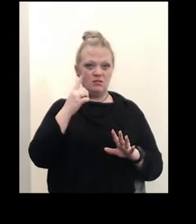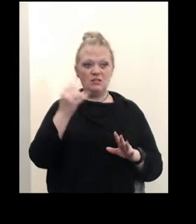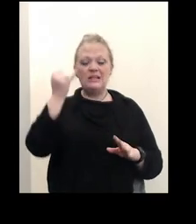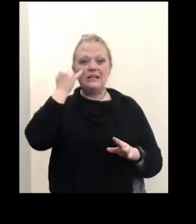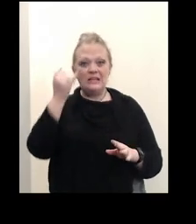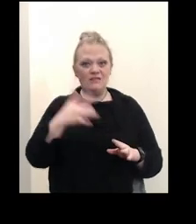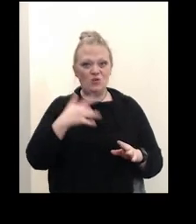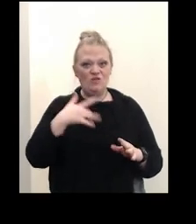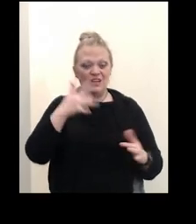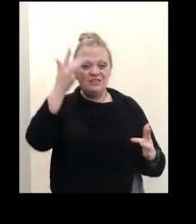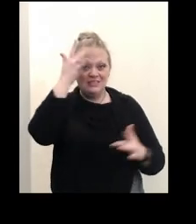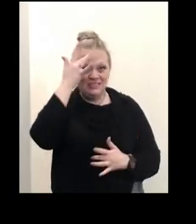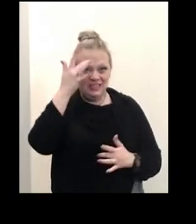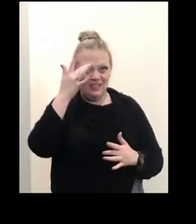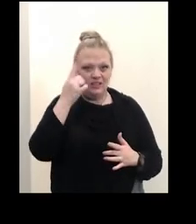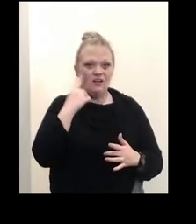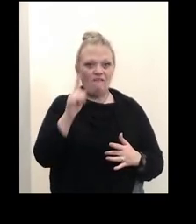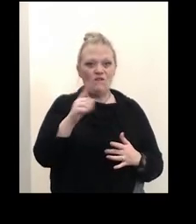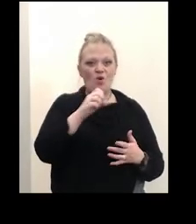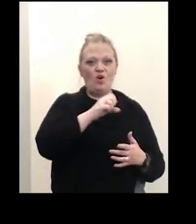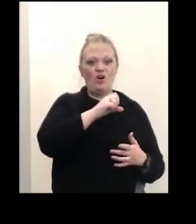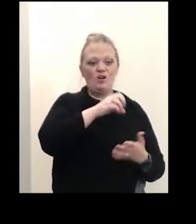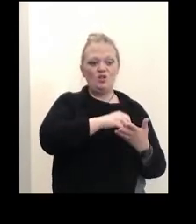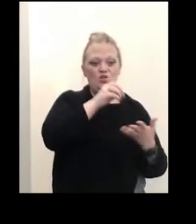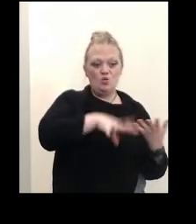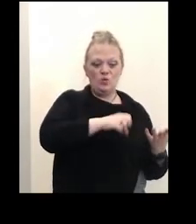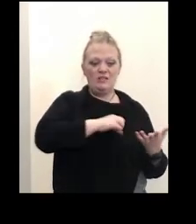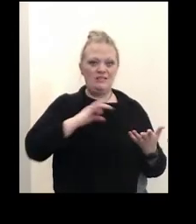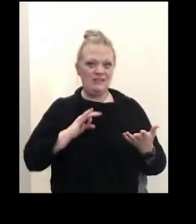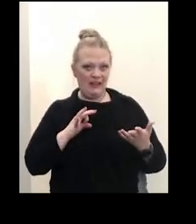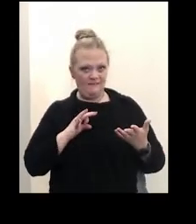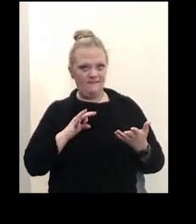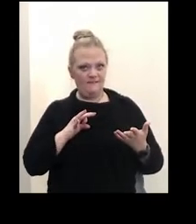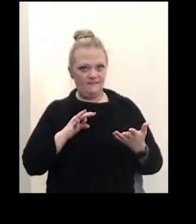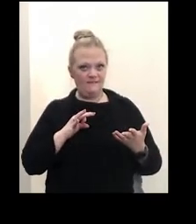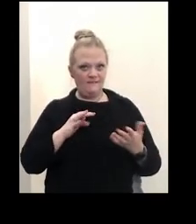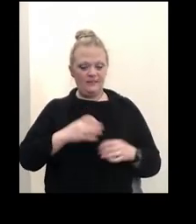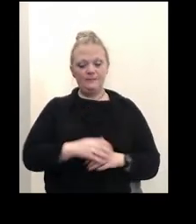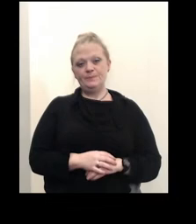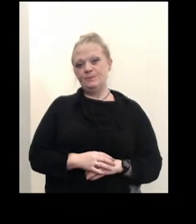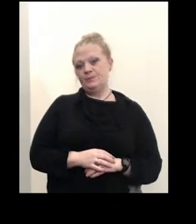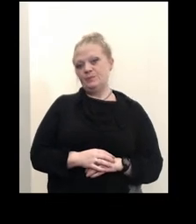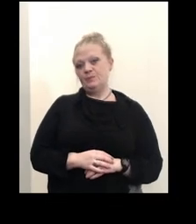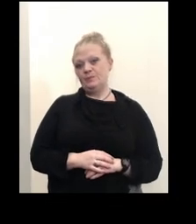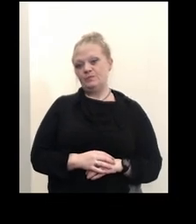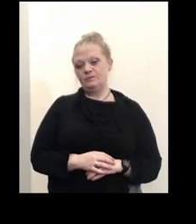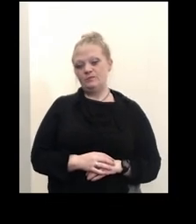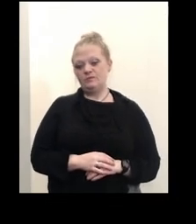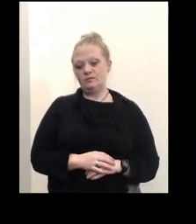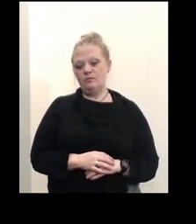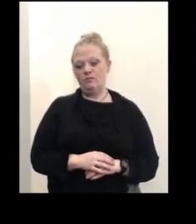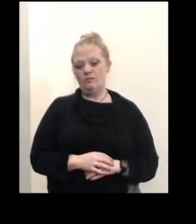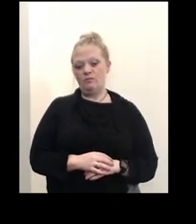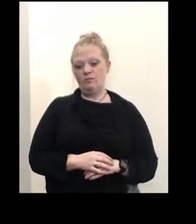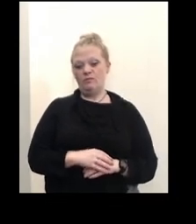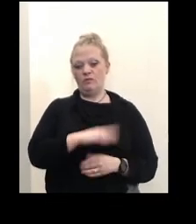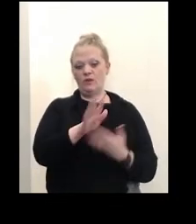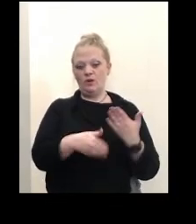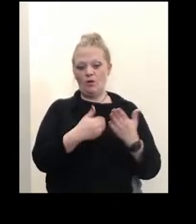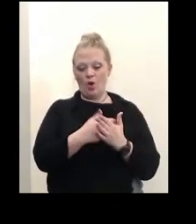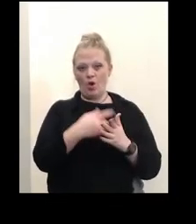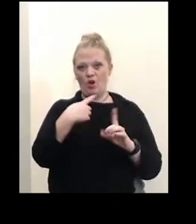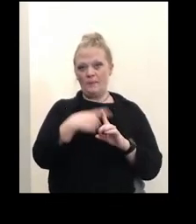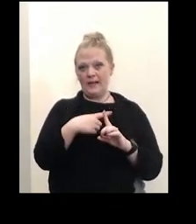12 students and staff um so um and and all our is to say that all our positive uh PCR specimens